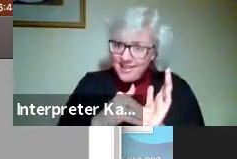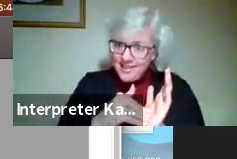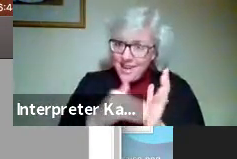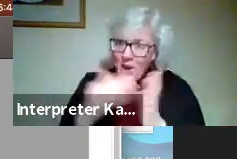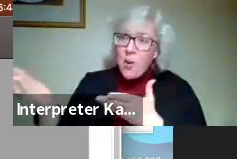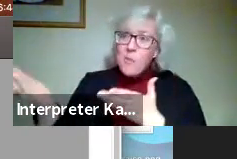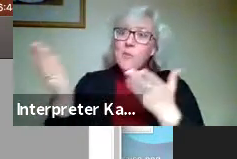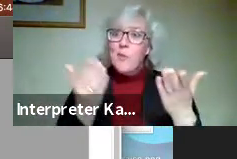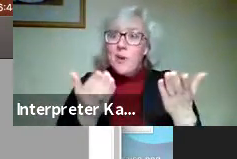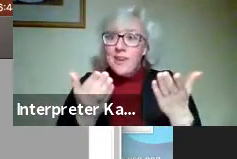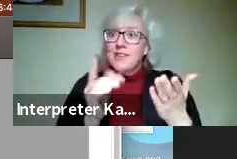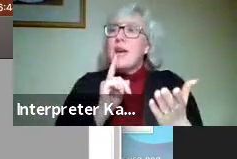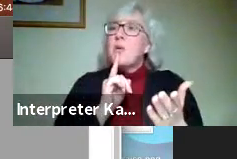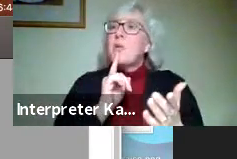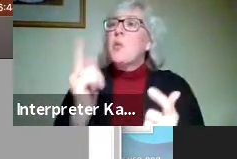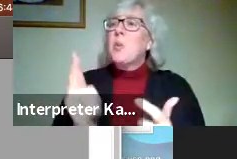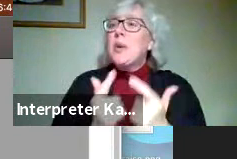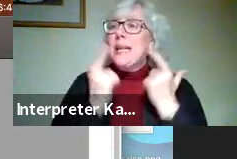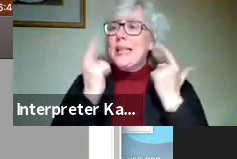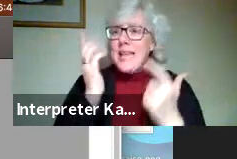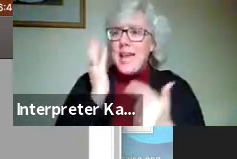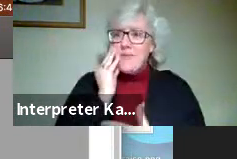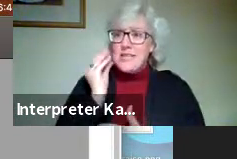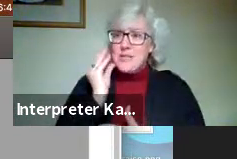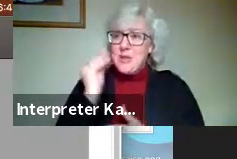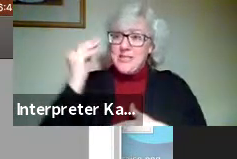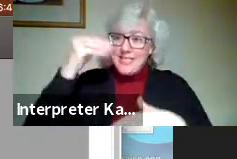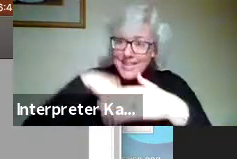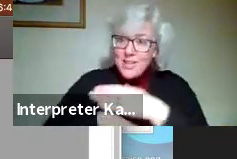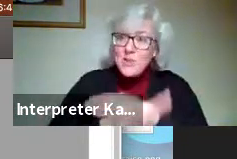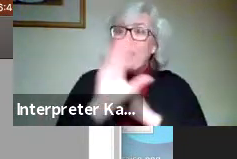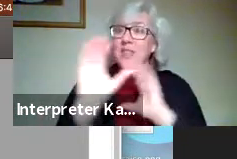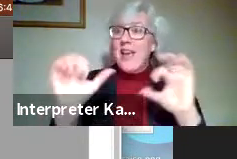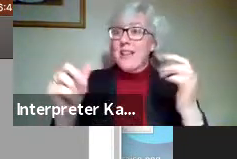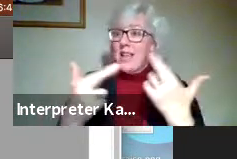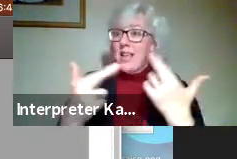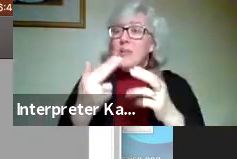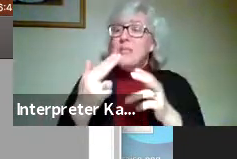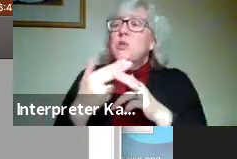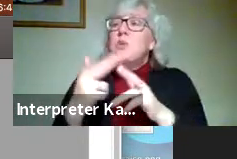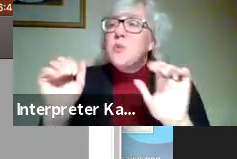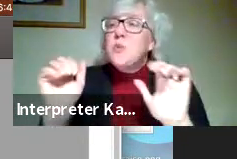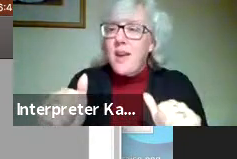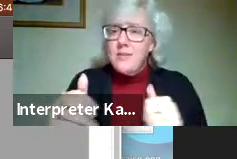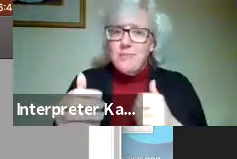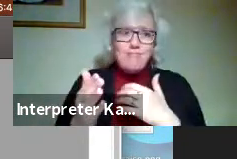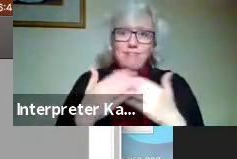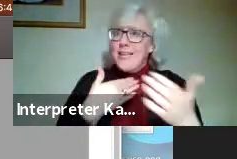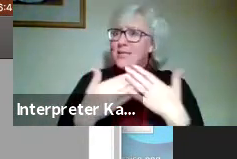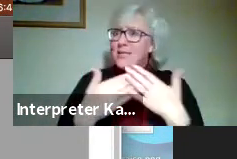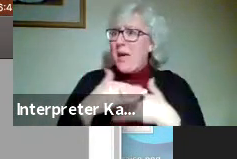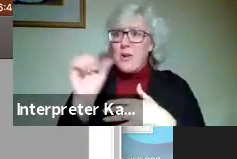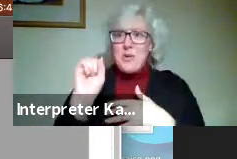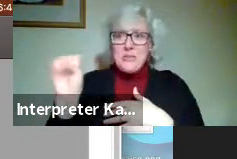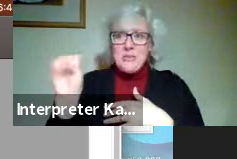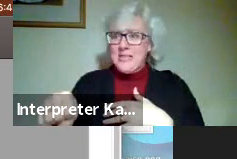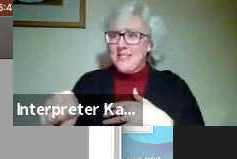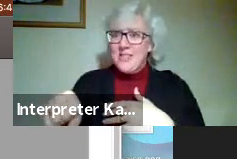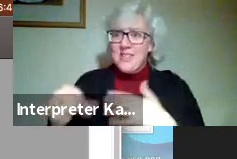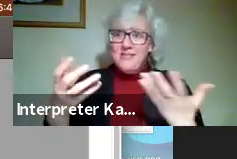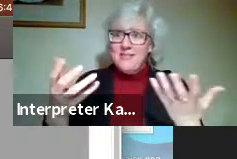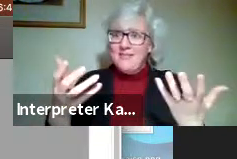bringing that real life experience into the classroom as soon as we possibly can. It doesn't matter what semester you are